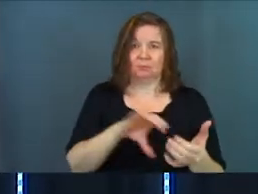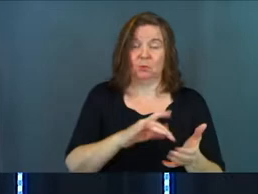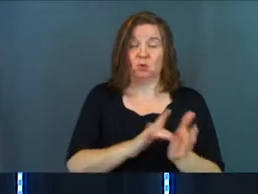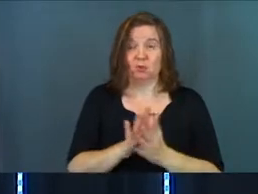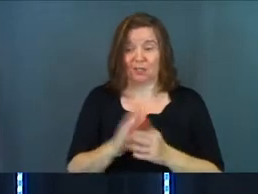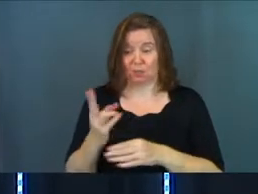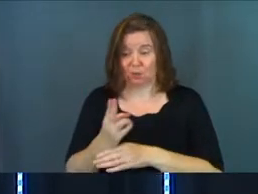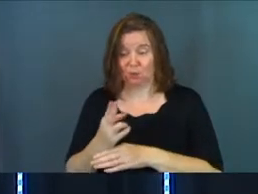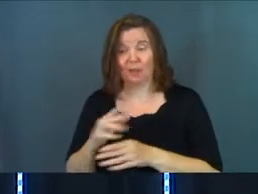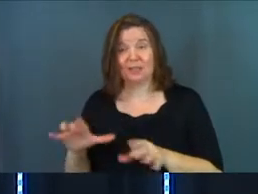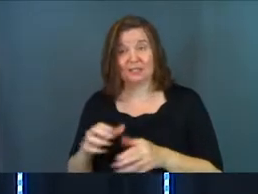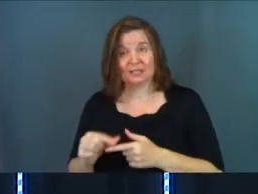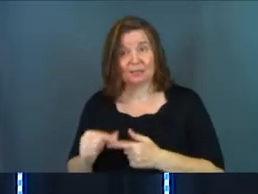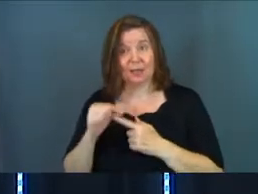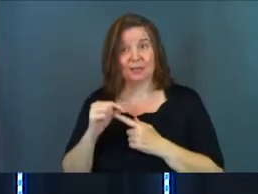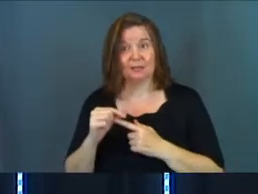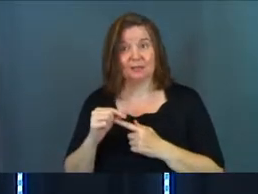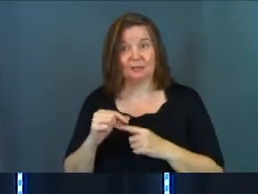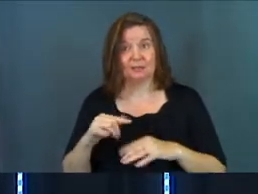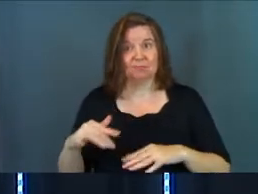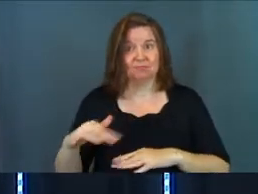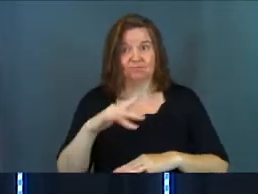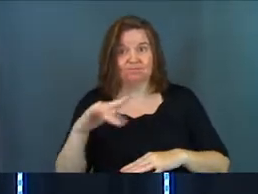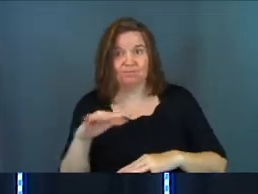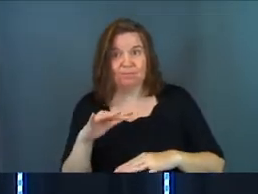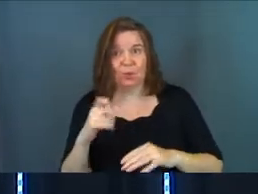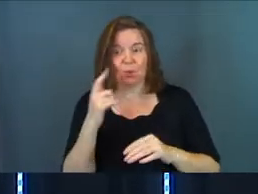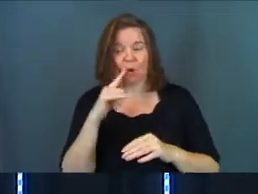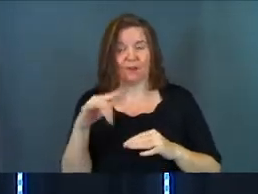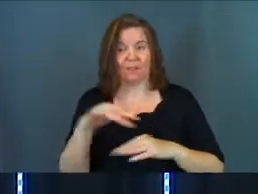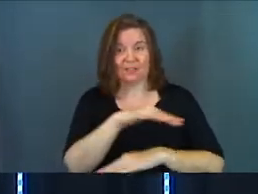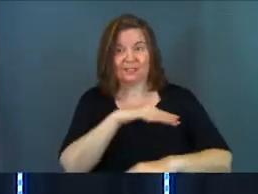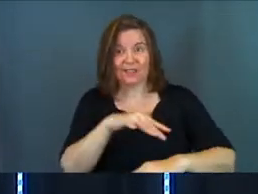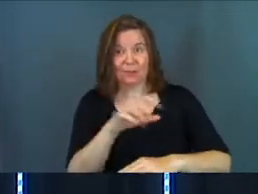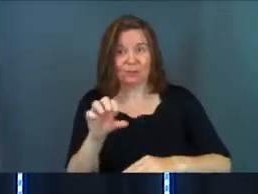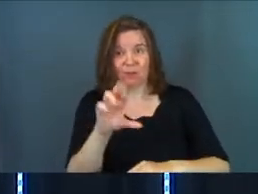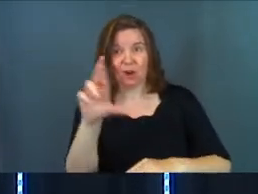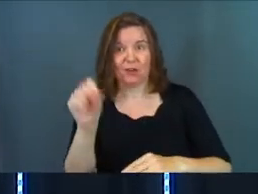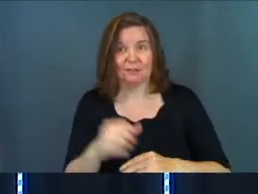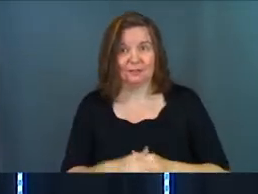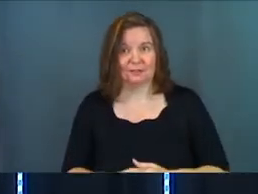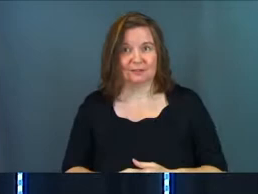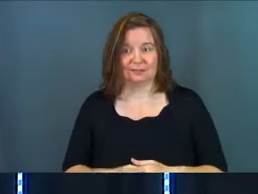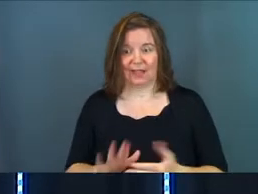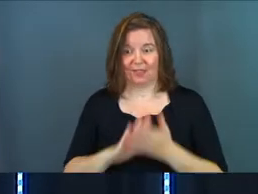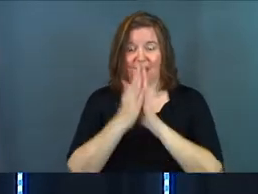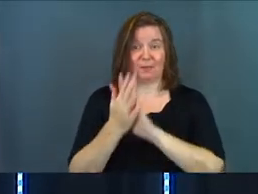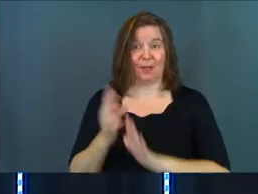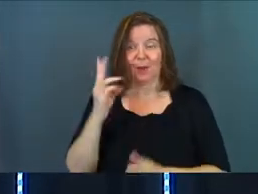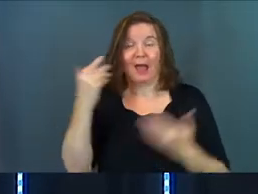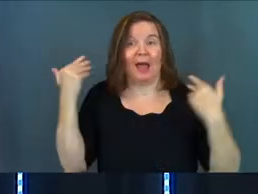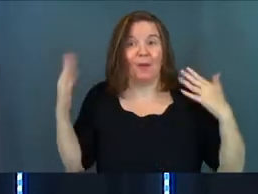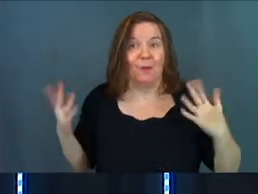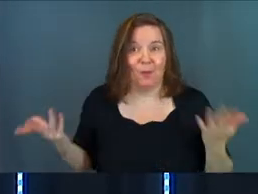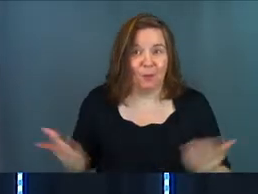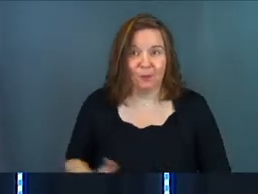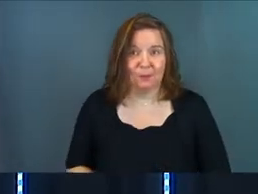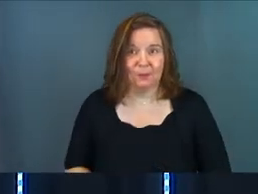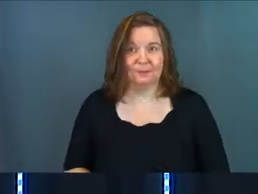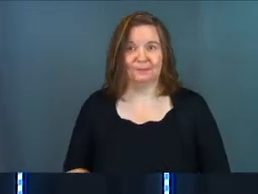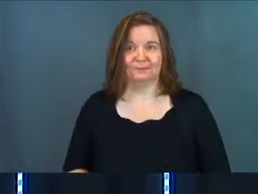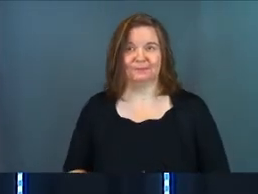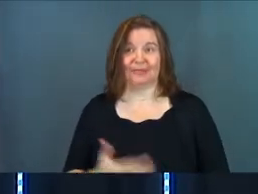And does he do some special like, you know, maneuver over top of the jars and they become wine? I mean, I don't know.